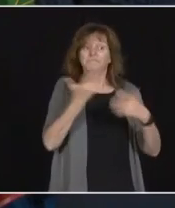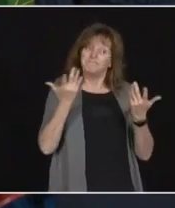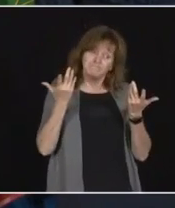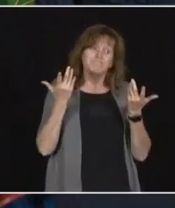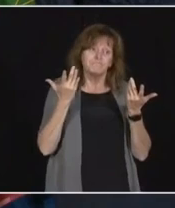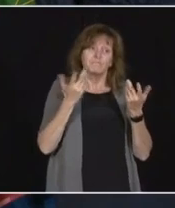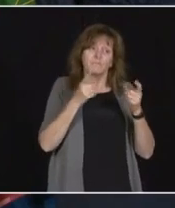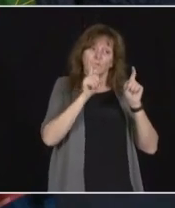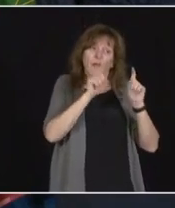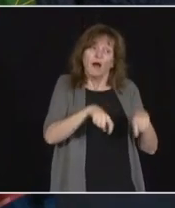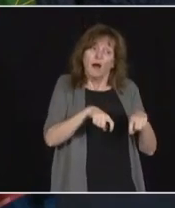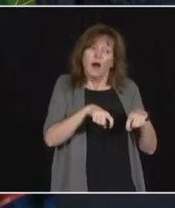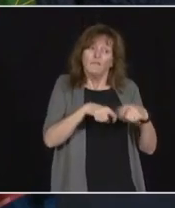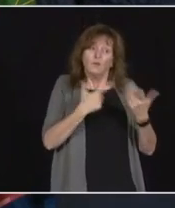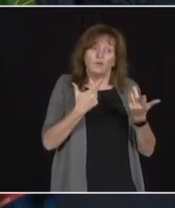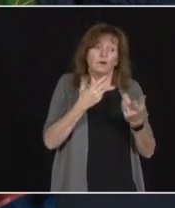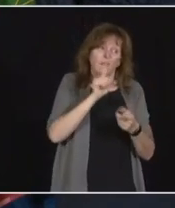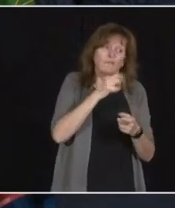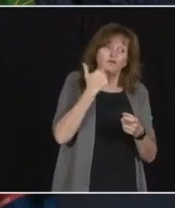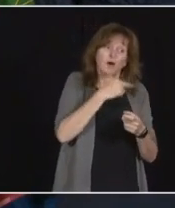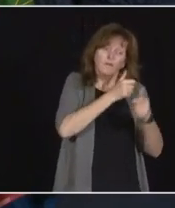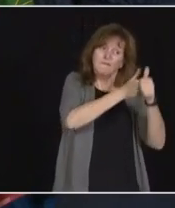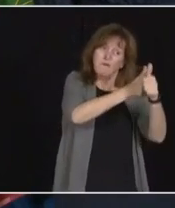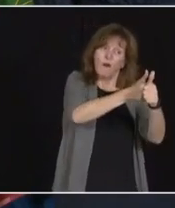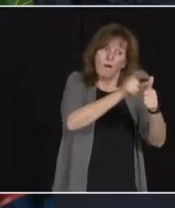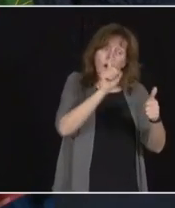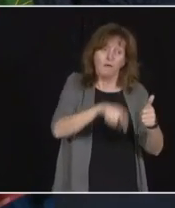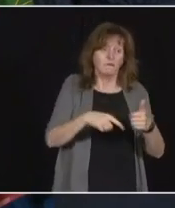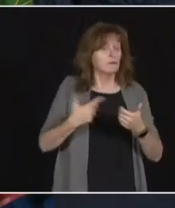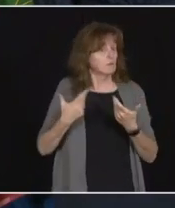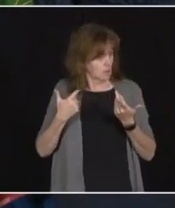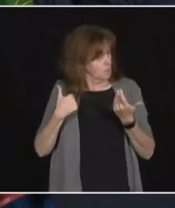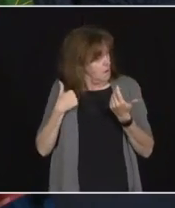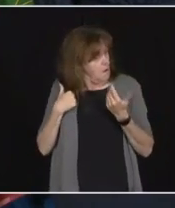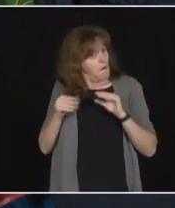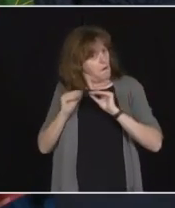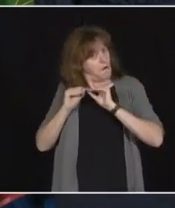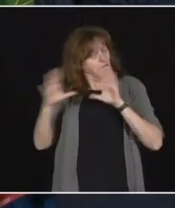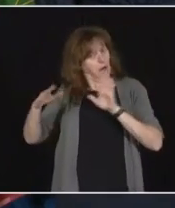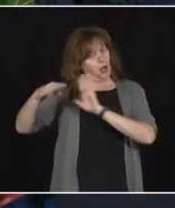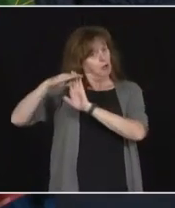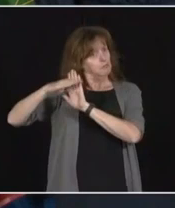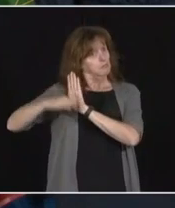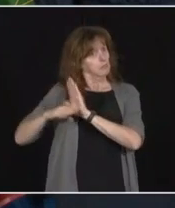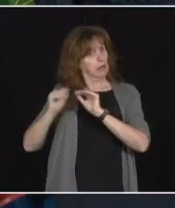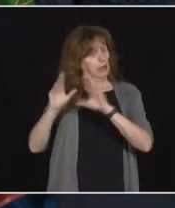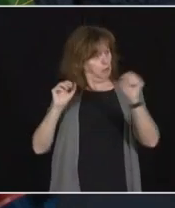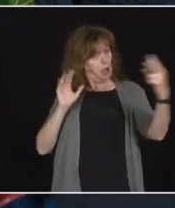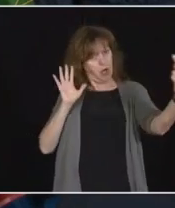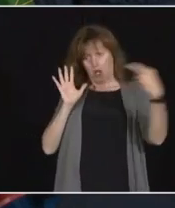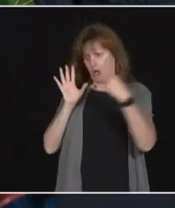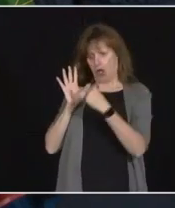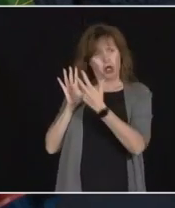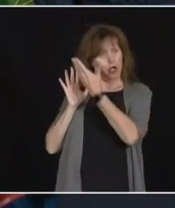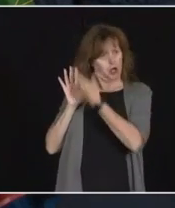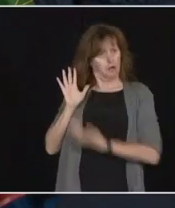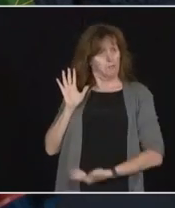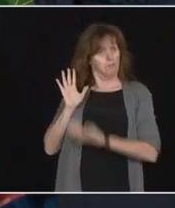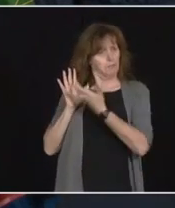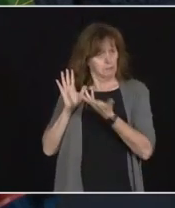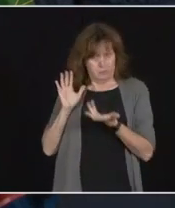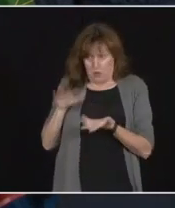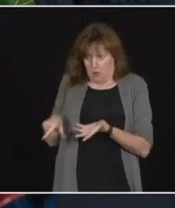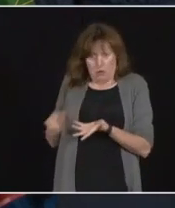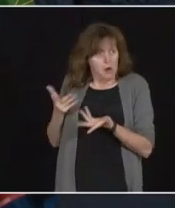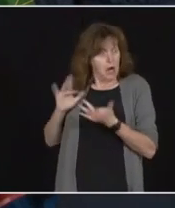guidelines are as clear as they can be. If they go on the provincial site, they'll see it. And again, it's up to the